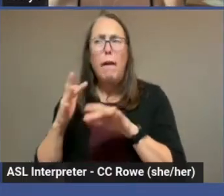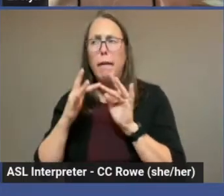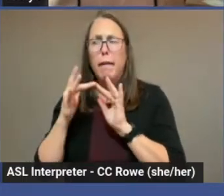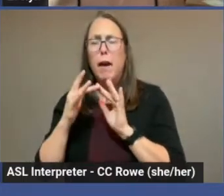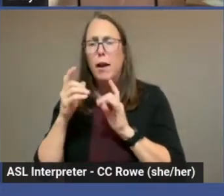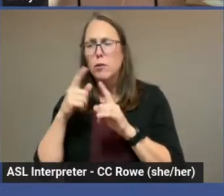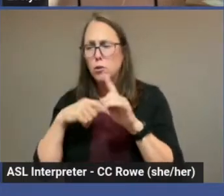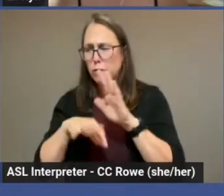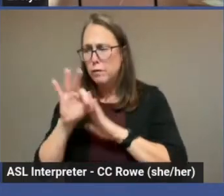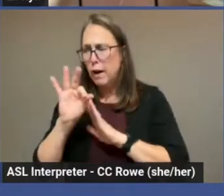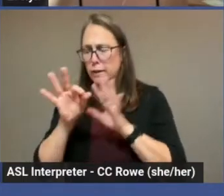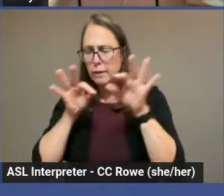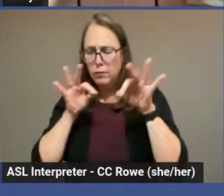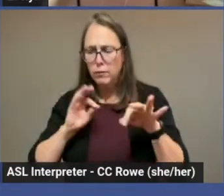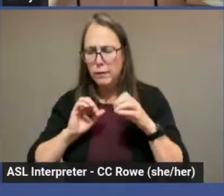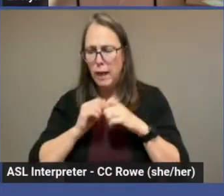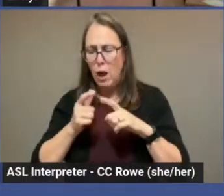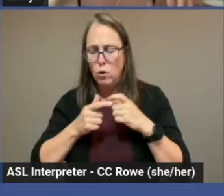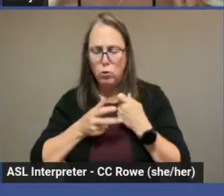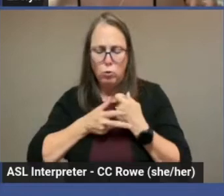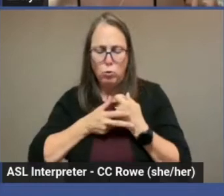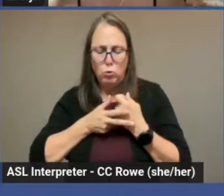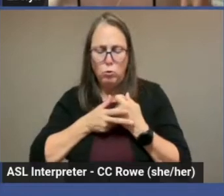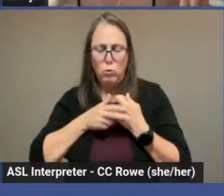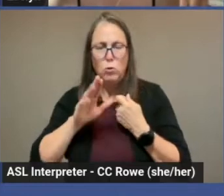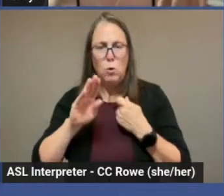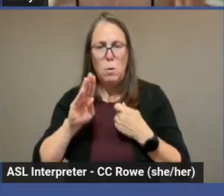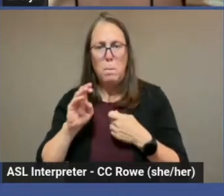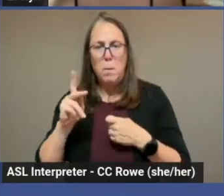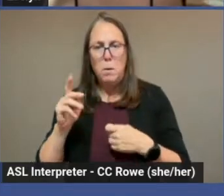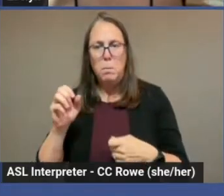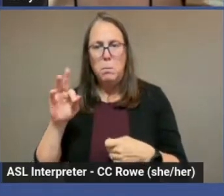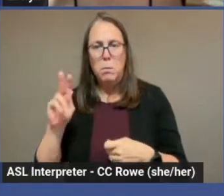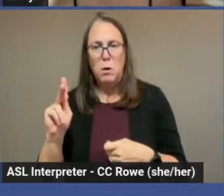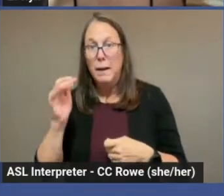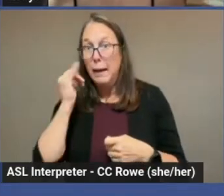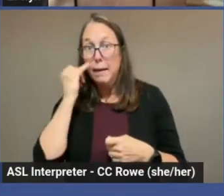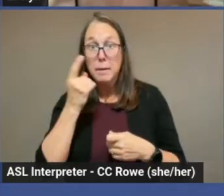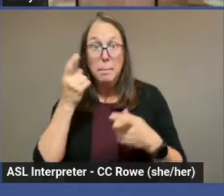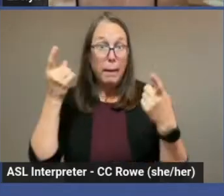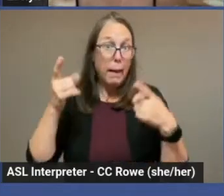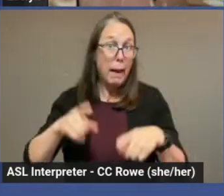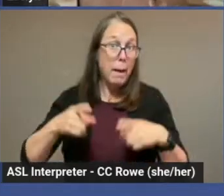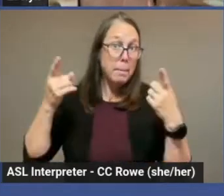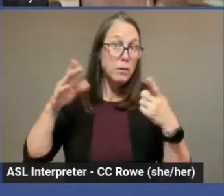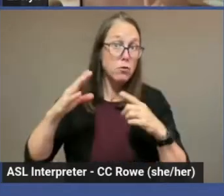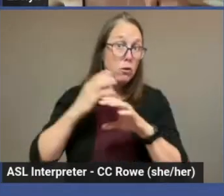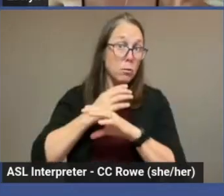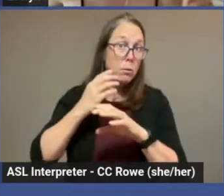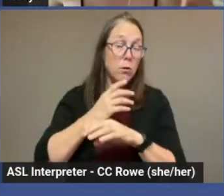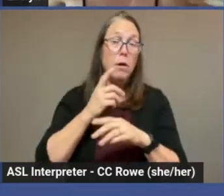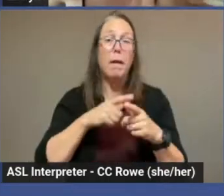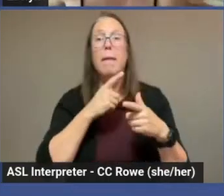that way, if something happens, you will at have your bookmarks. I have a little